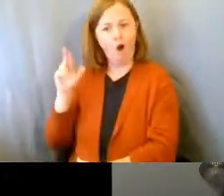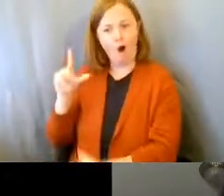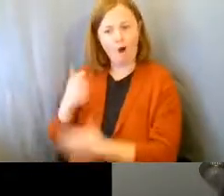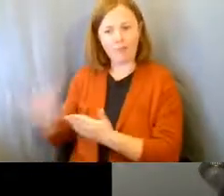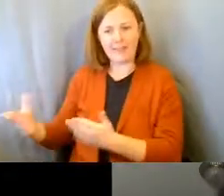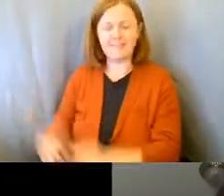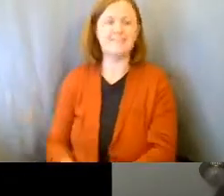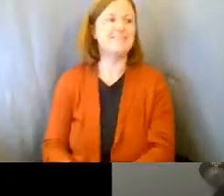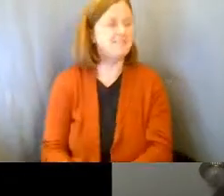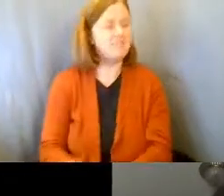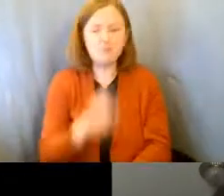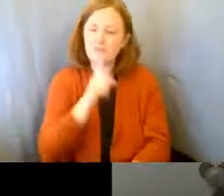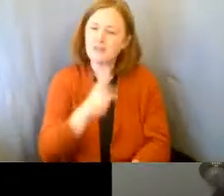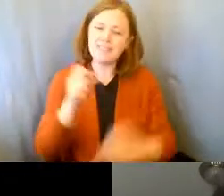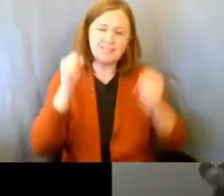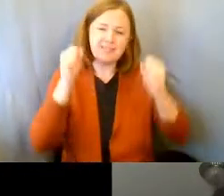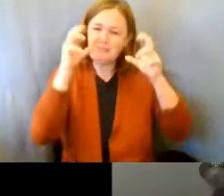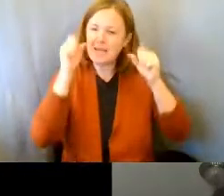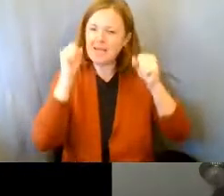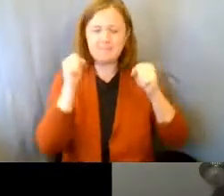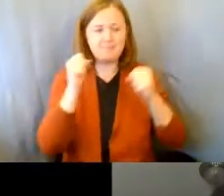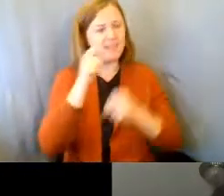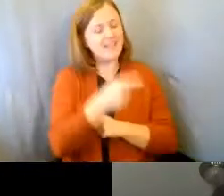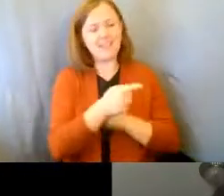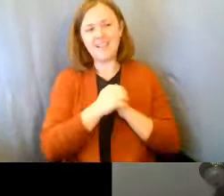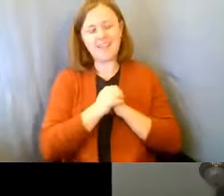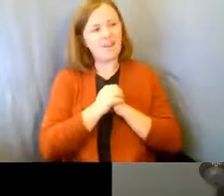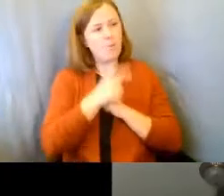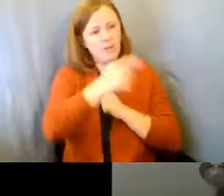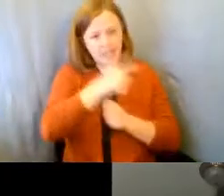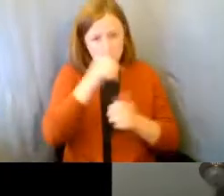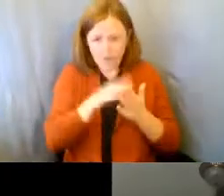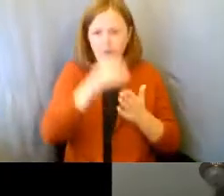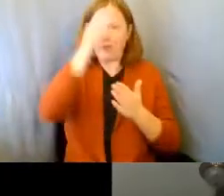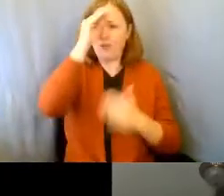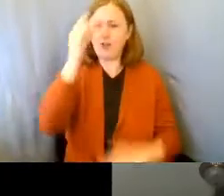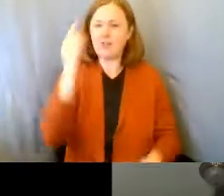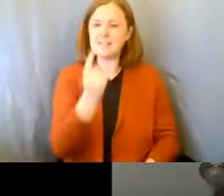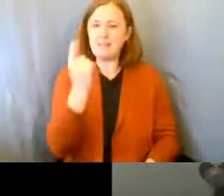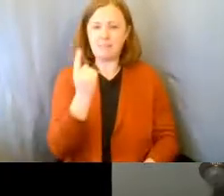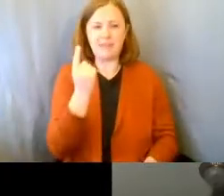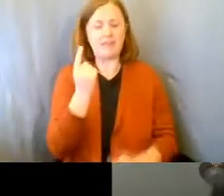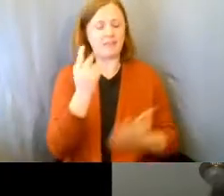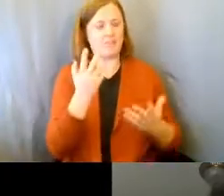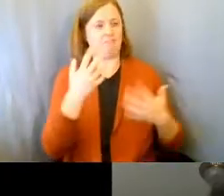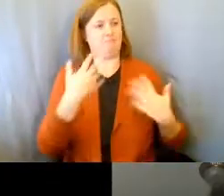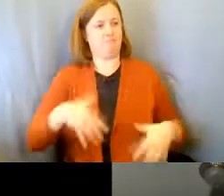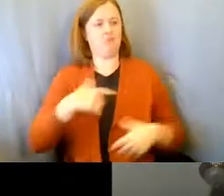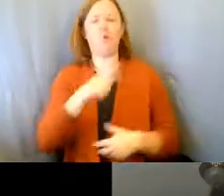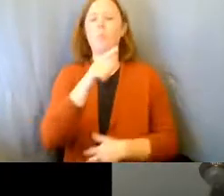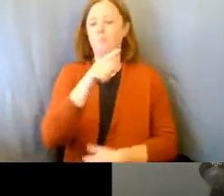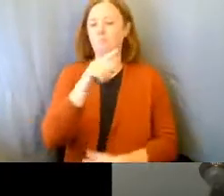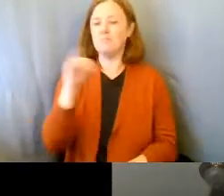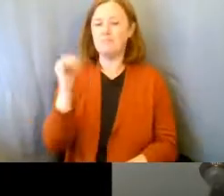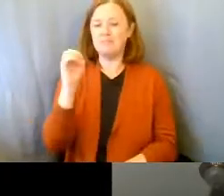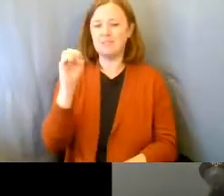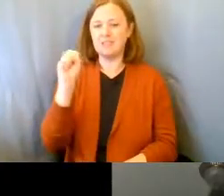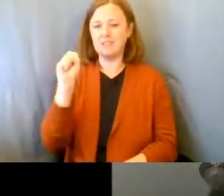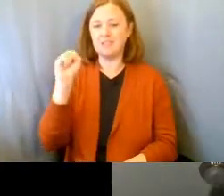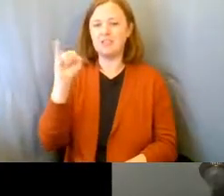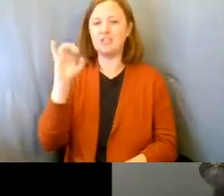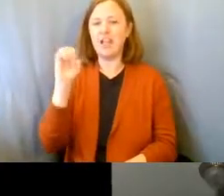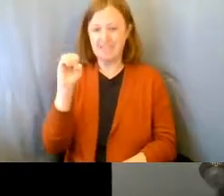always amazes me the most is that even when he learns something, so Jesse's second